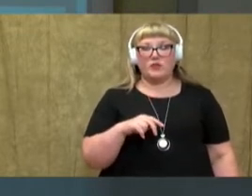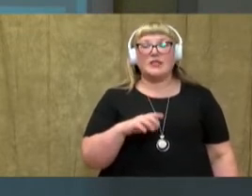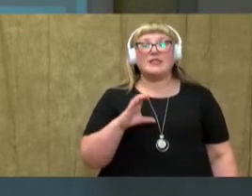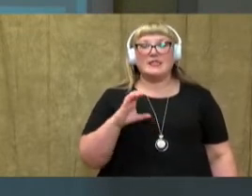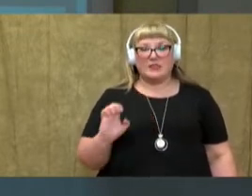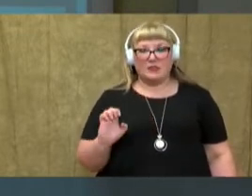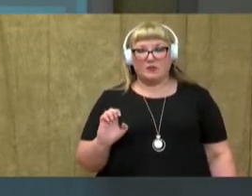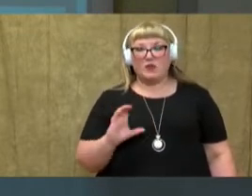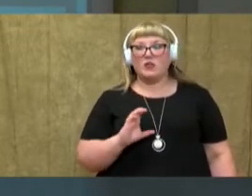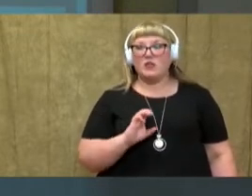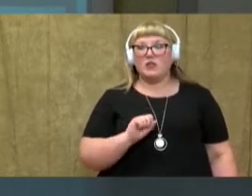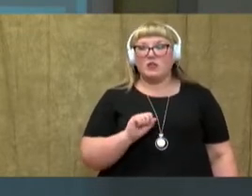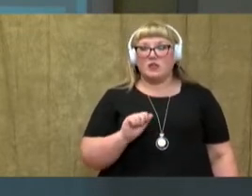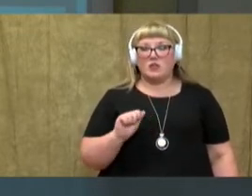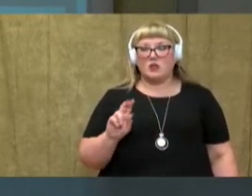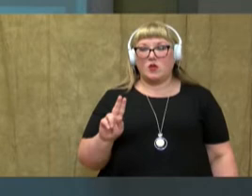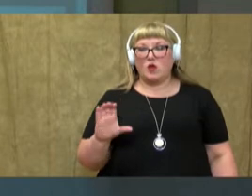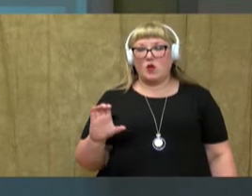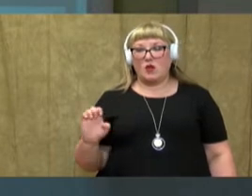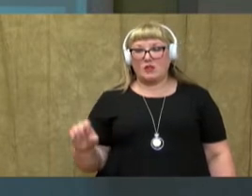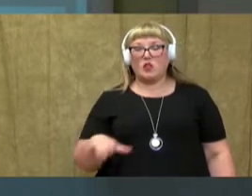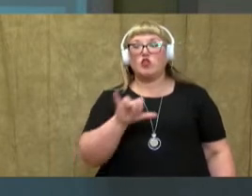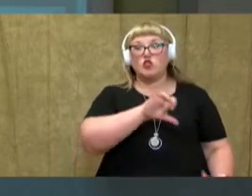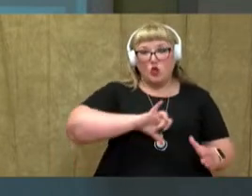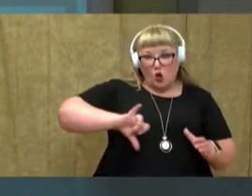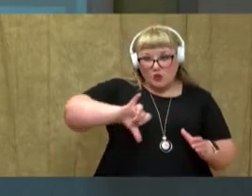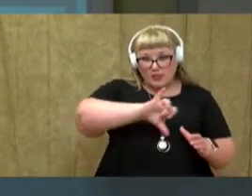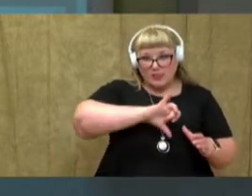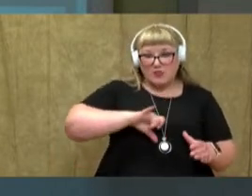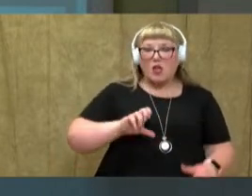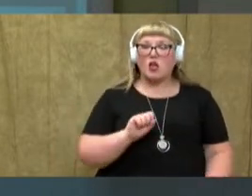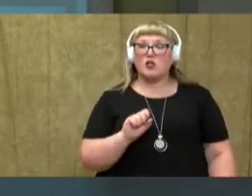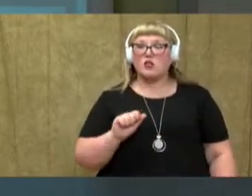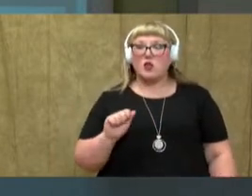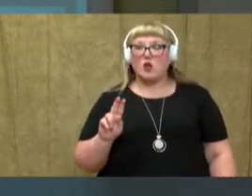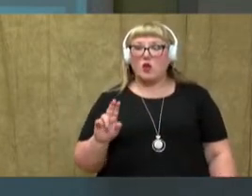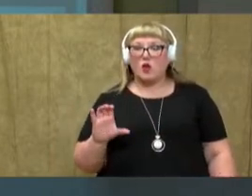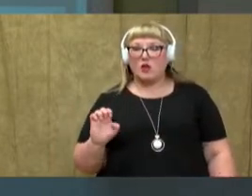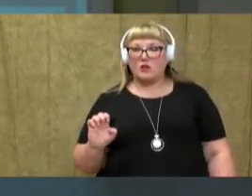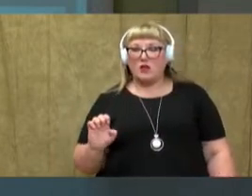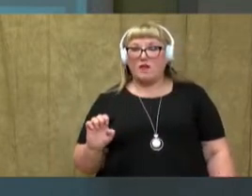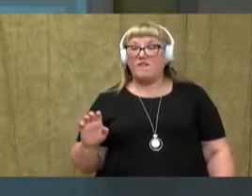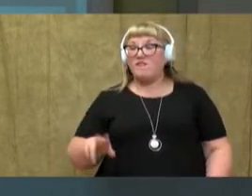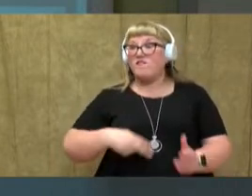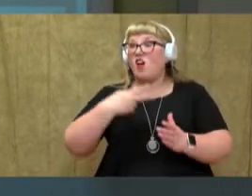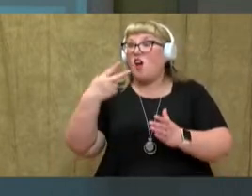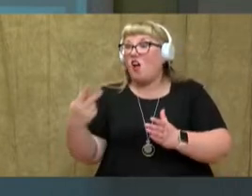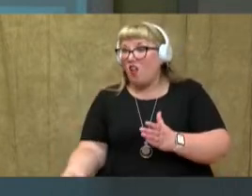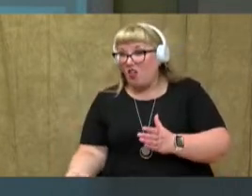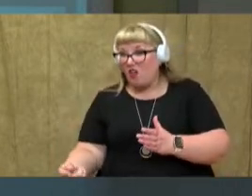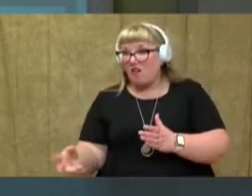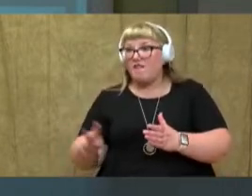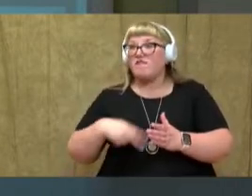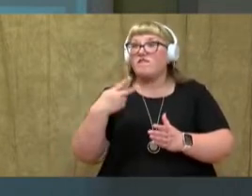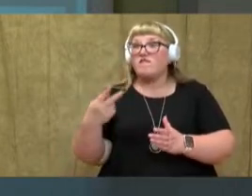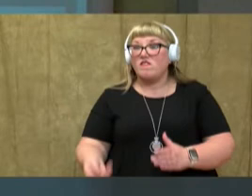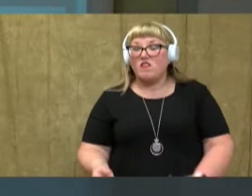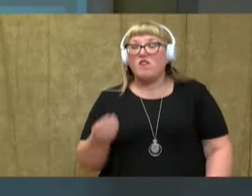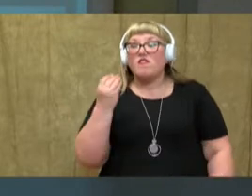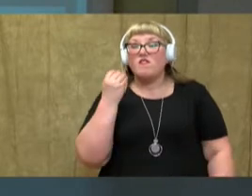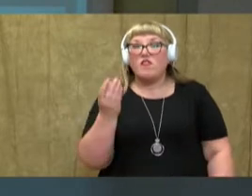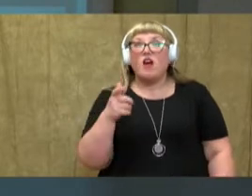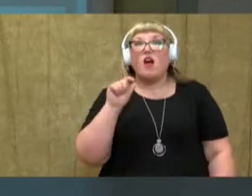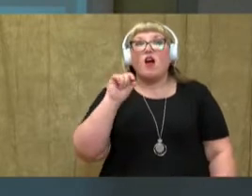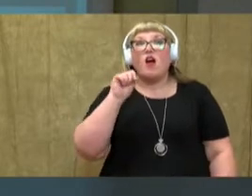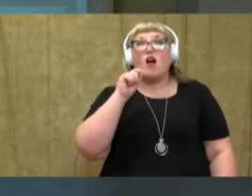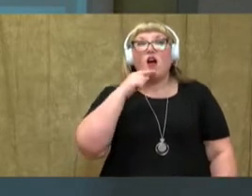S-aul. Good job. Listen to the next one. How did the sauce fall? Fall.